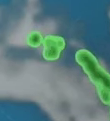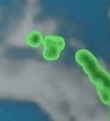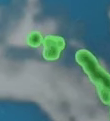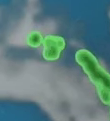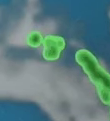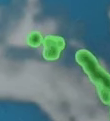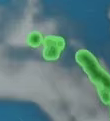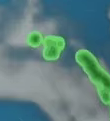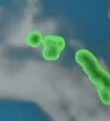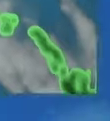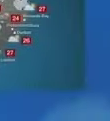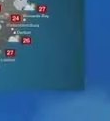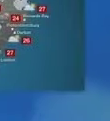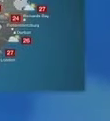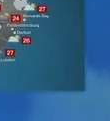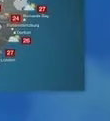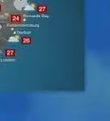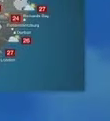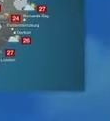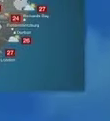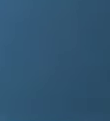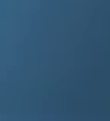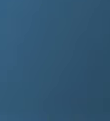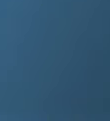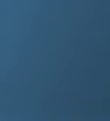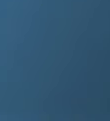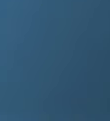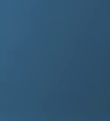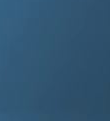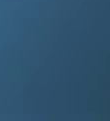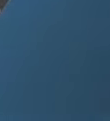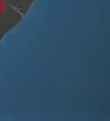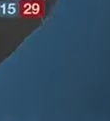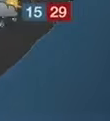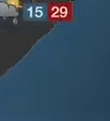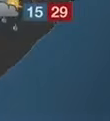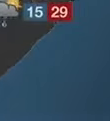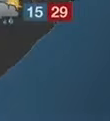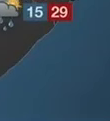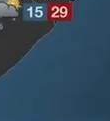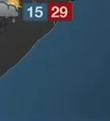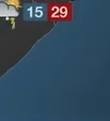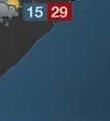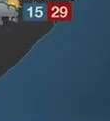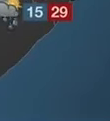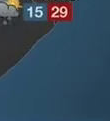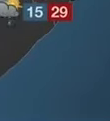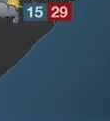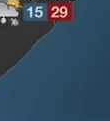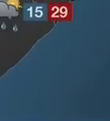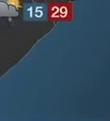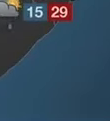and Friday night Across much of the Limpopo province Now here's taking it closer To your part of the country We are going to be seeing isolated